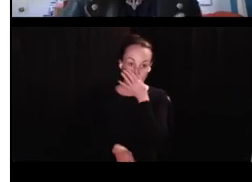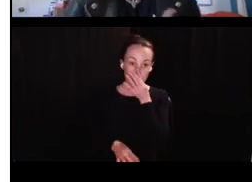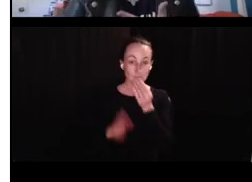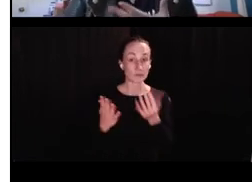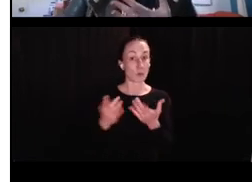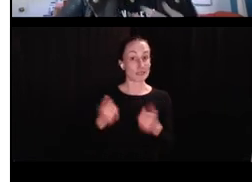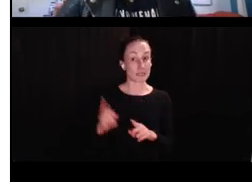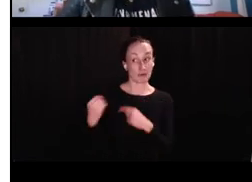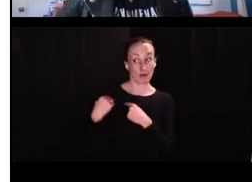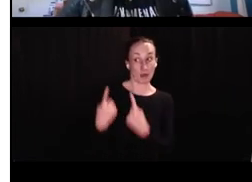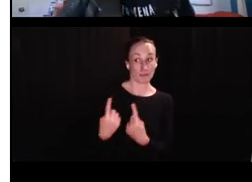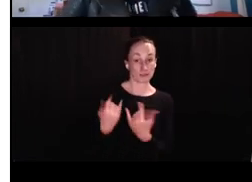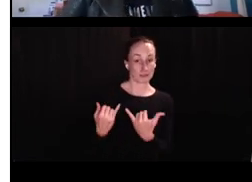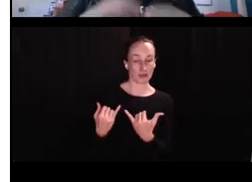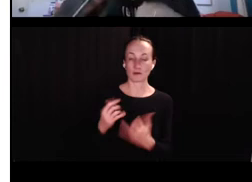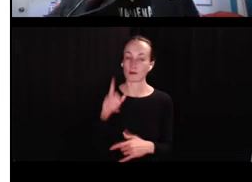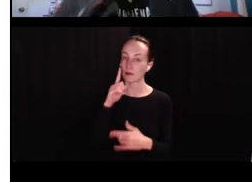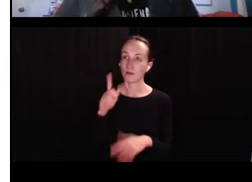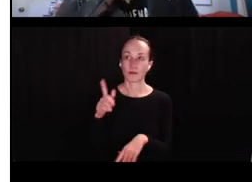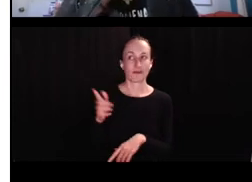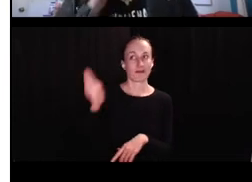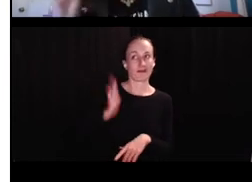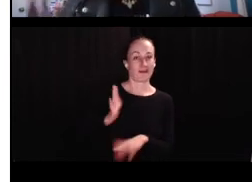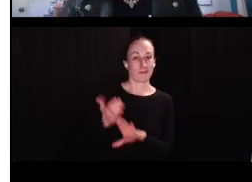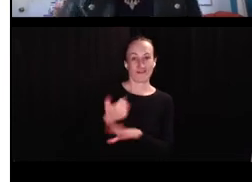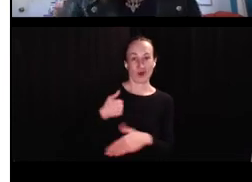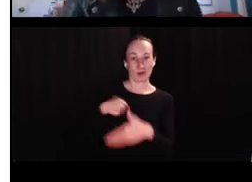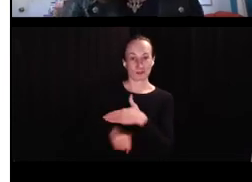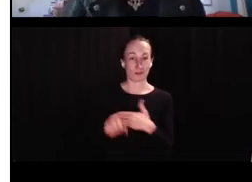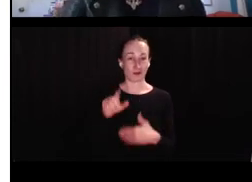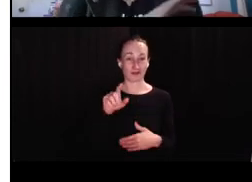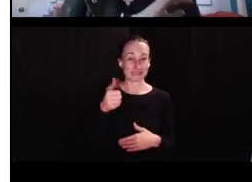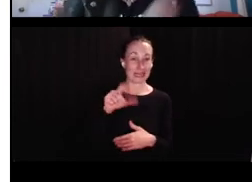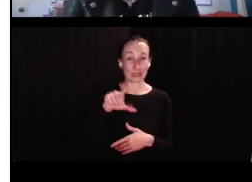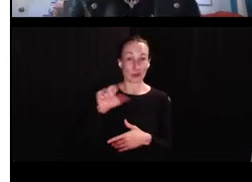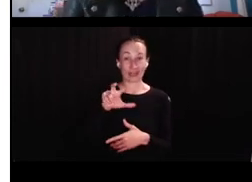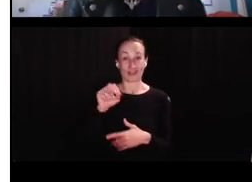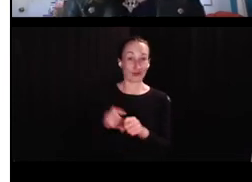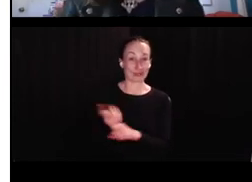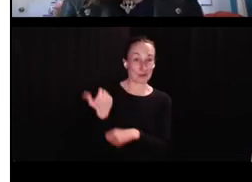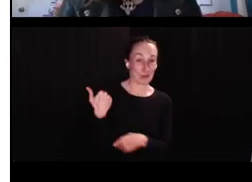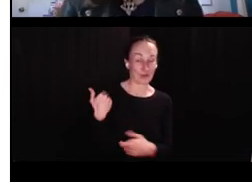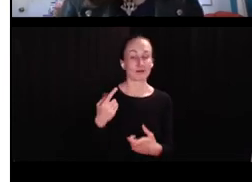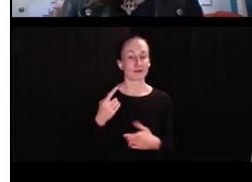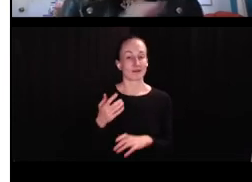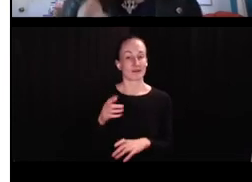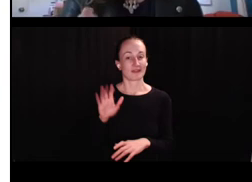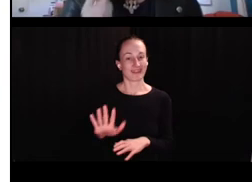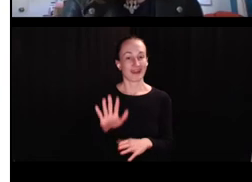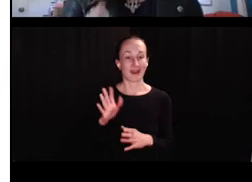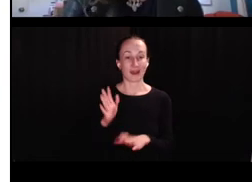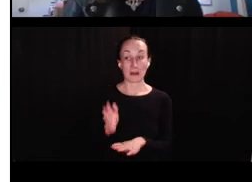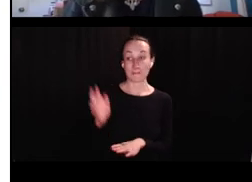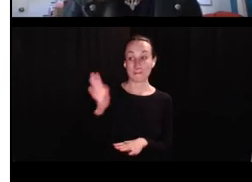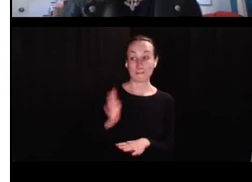Okay. Okay. And what has happened up to this point, long before I was born, just decades,